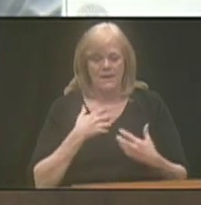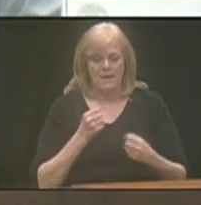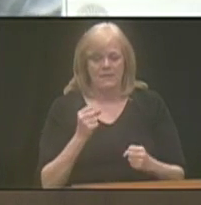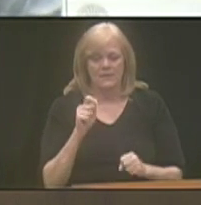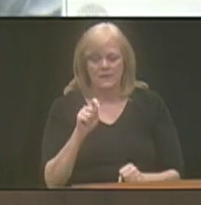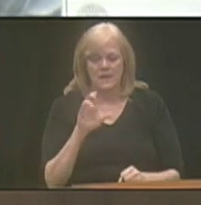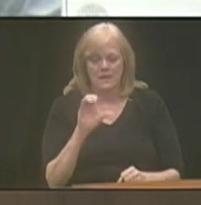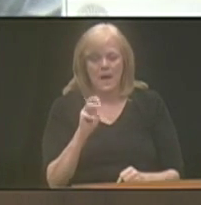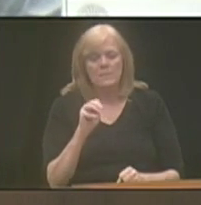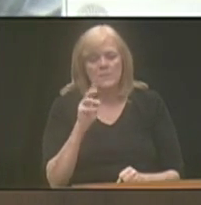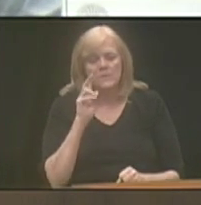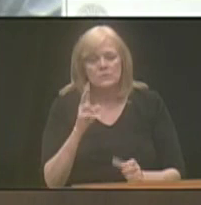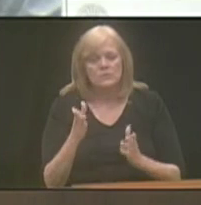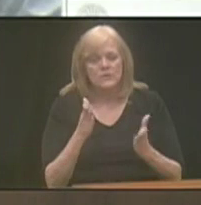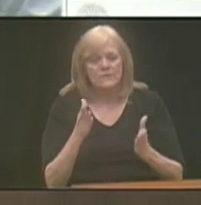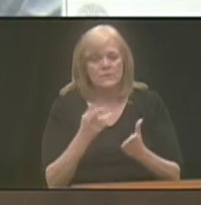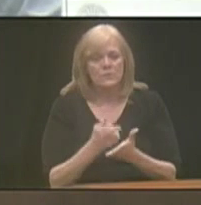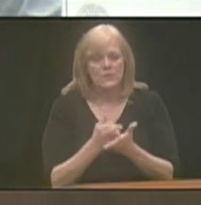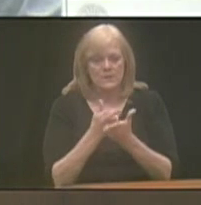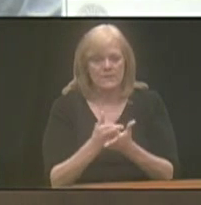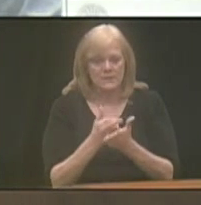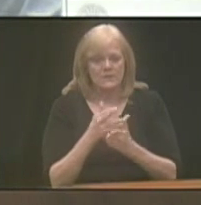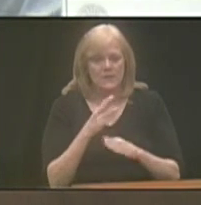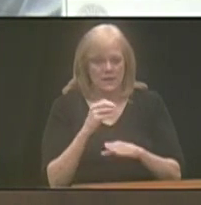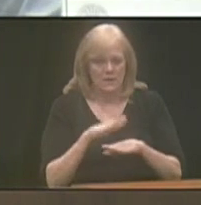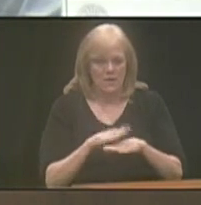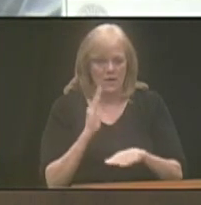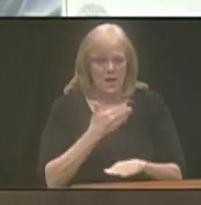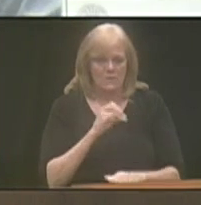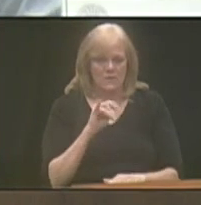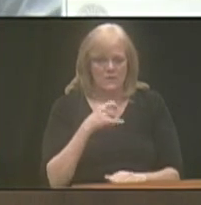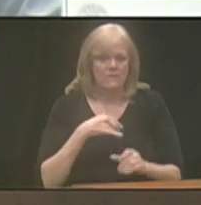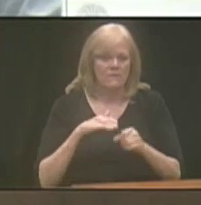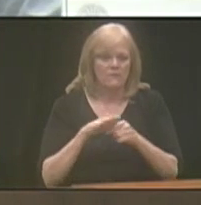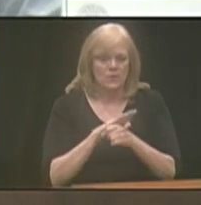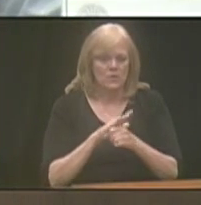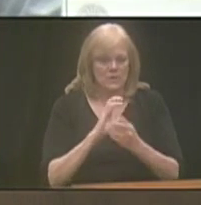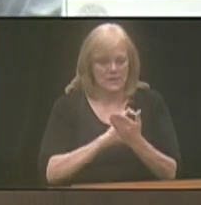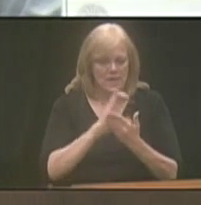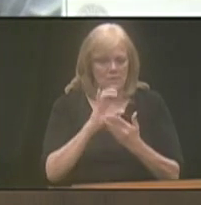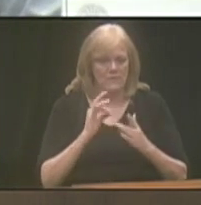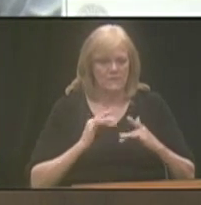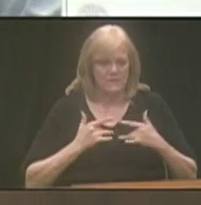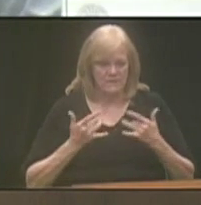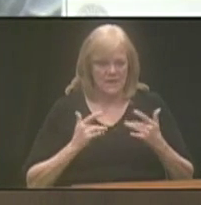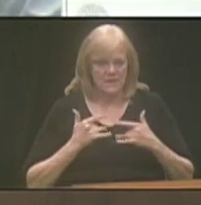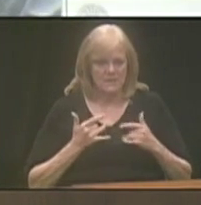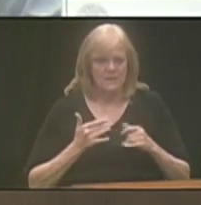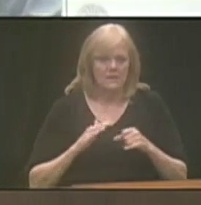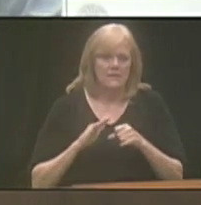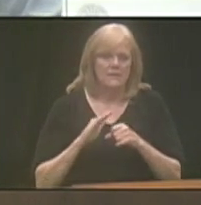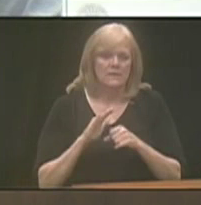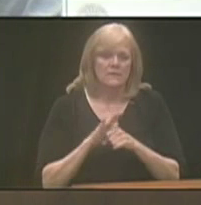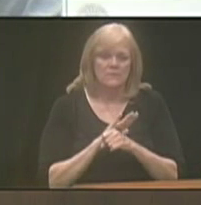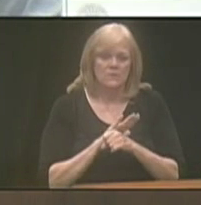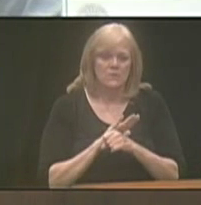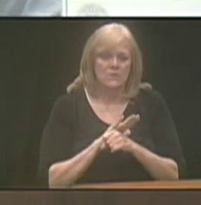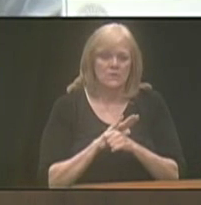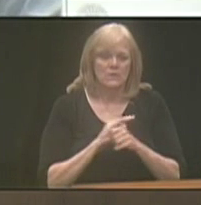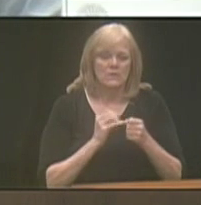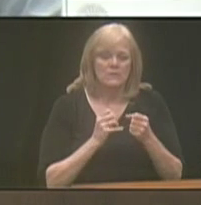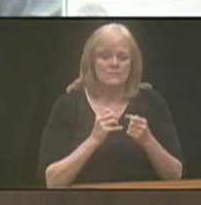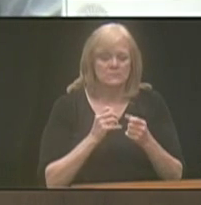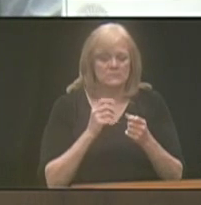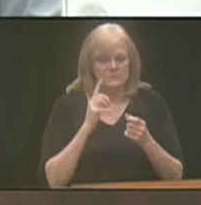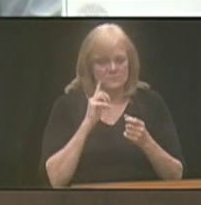services, you can find rehabilitation. And on our site we have a full calendar of events, full complement of support